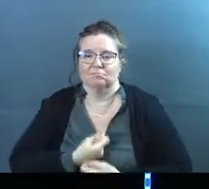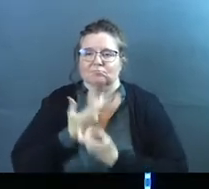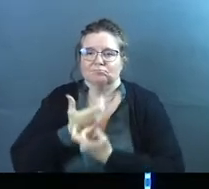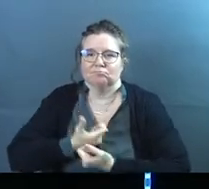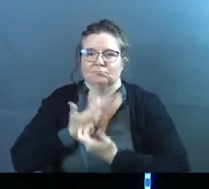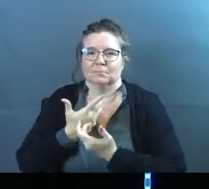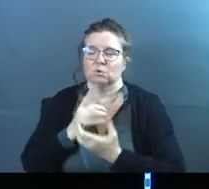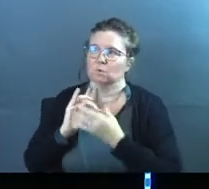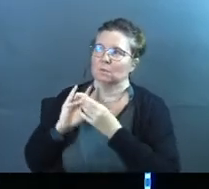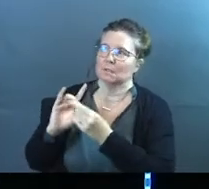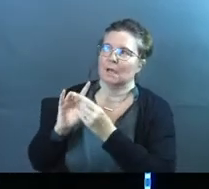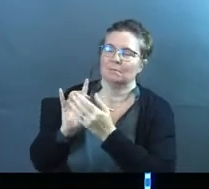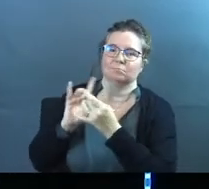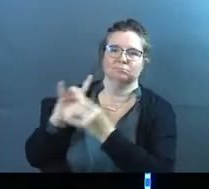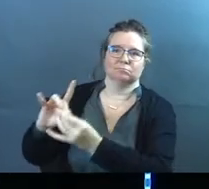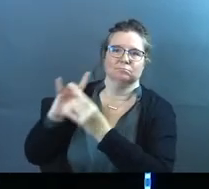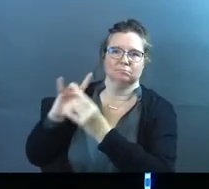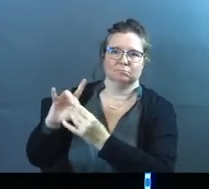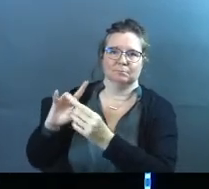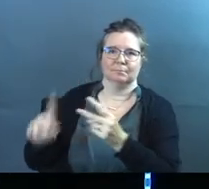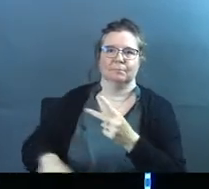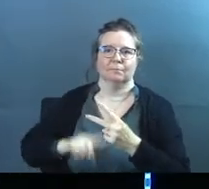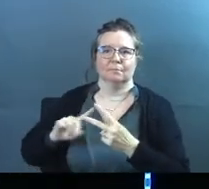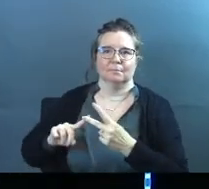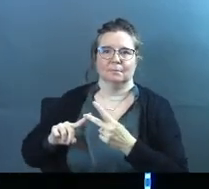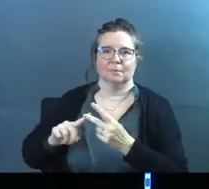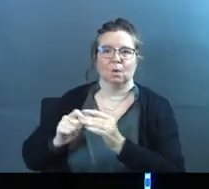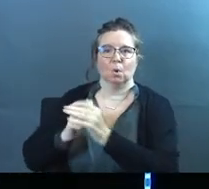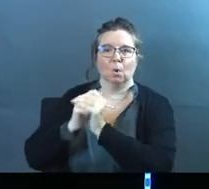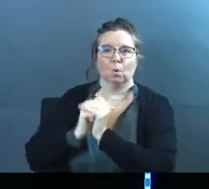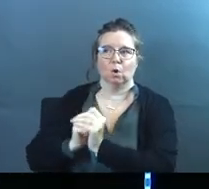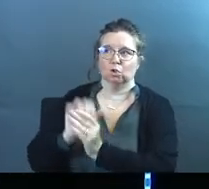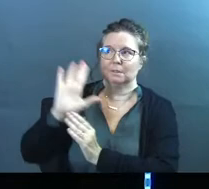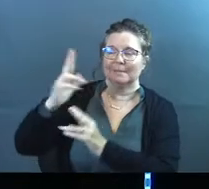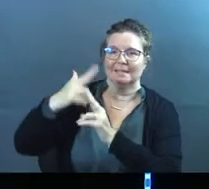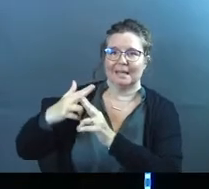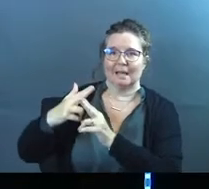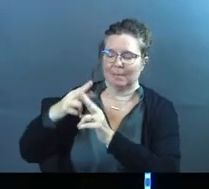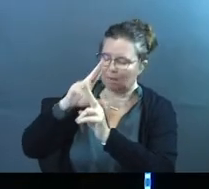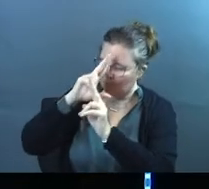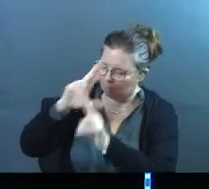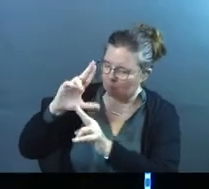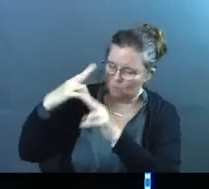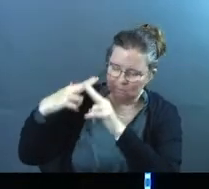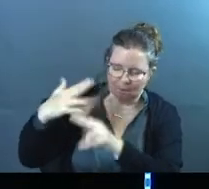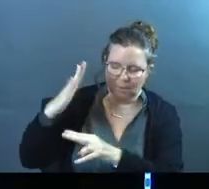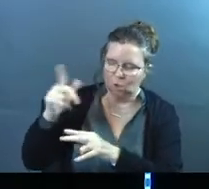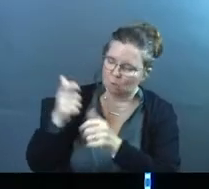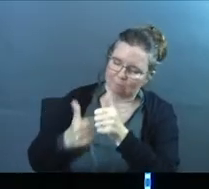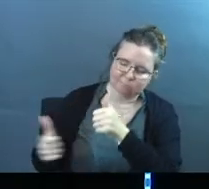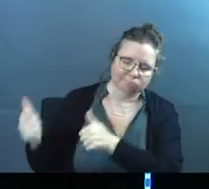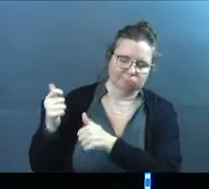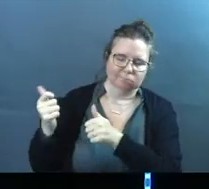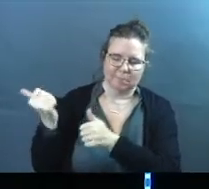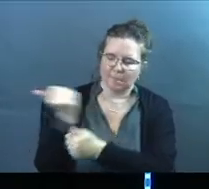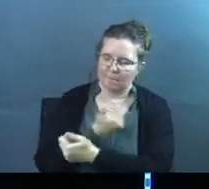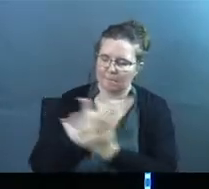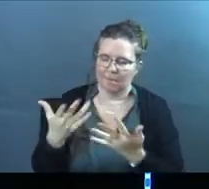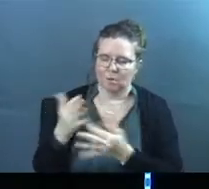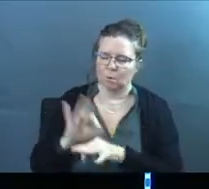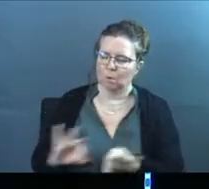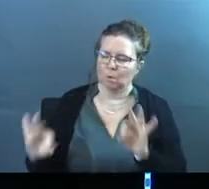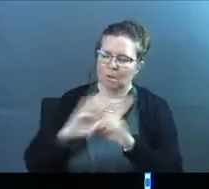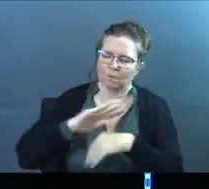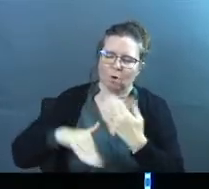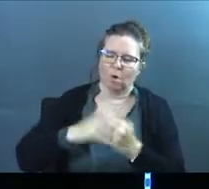So connect relationally. The next thing is worship his name, right? says, hallowed be your name, God. You are above all things, God. You are worthy of